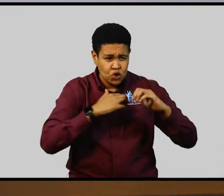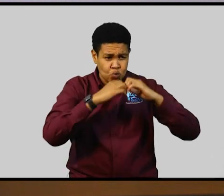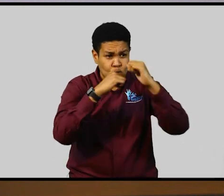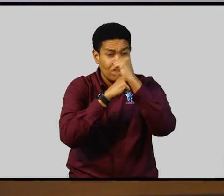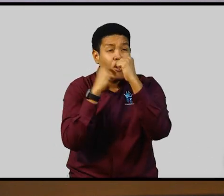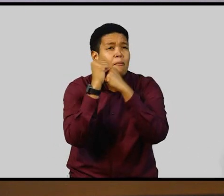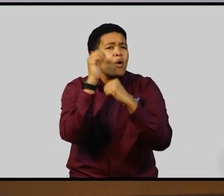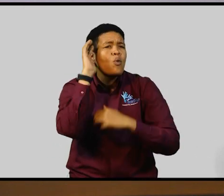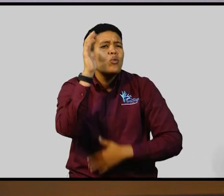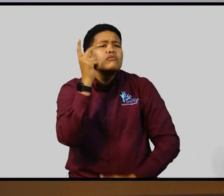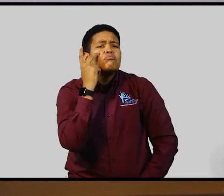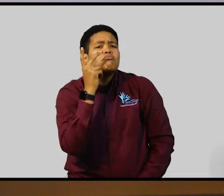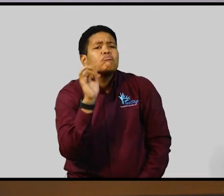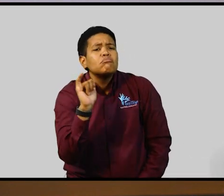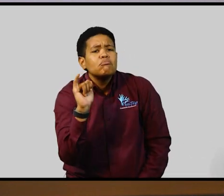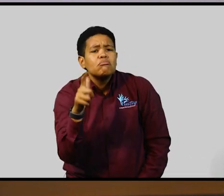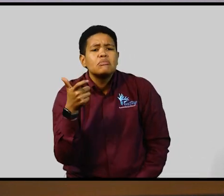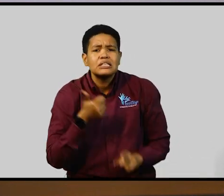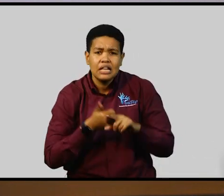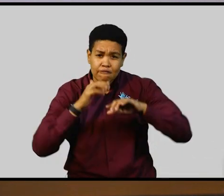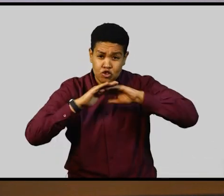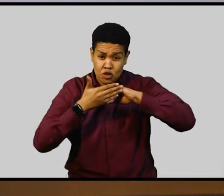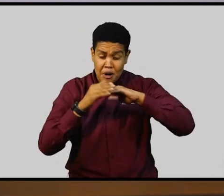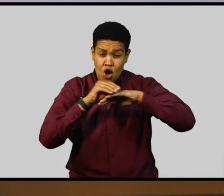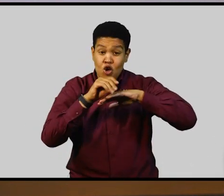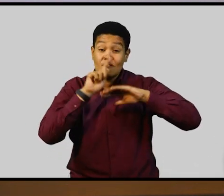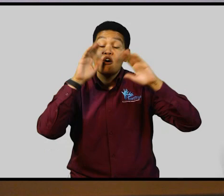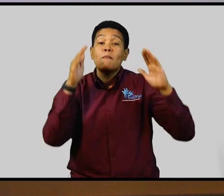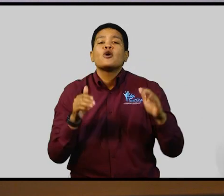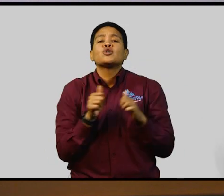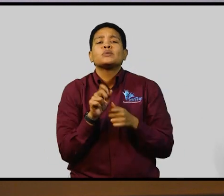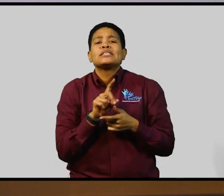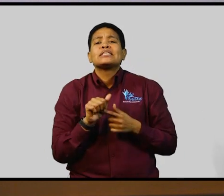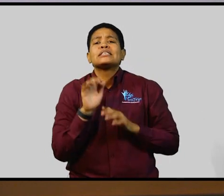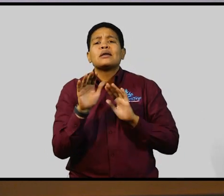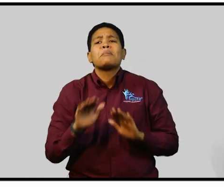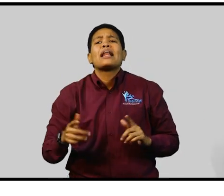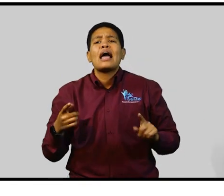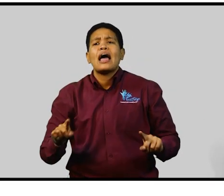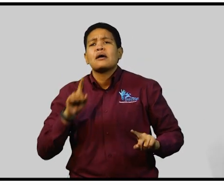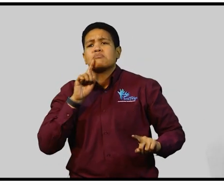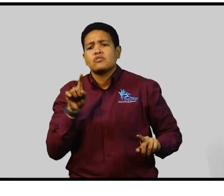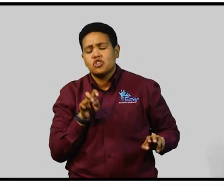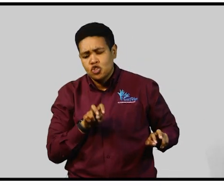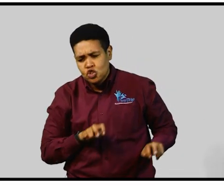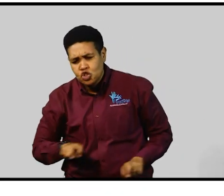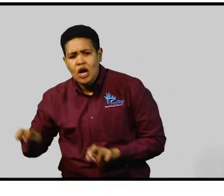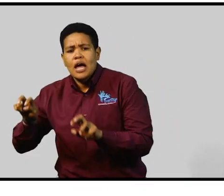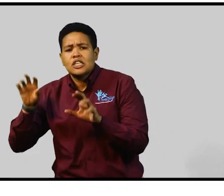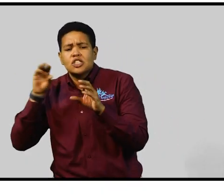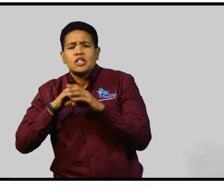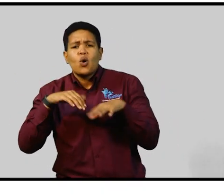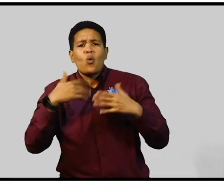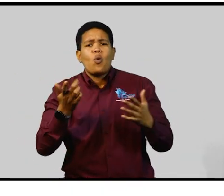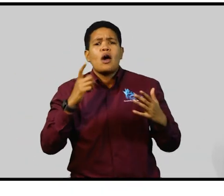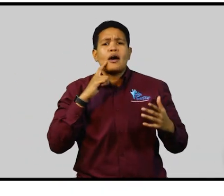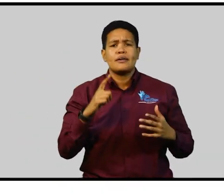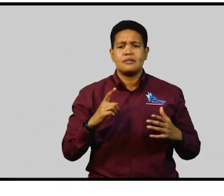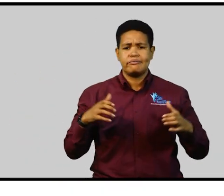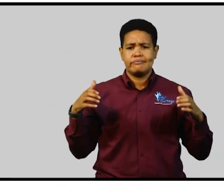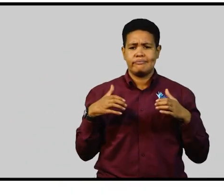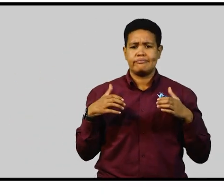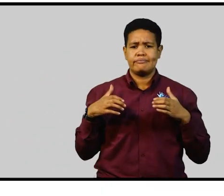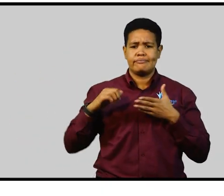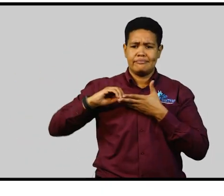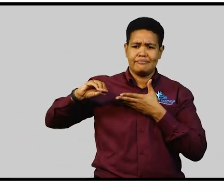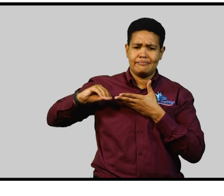framework will see the Jamaica Council for Persons with Disabilities being transitioned into a statutory